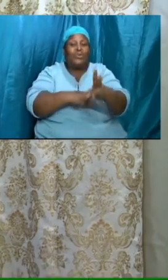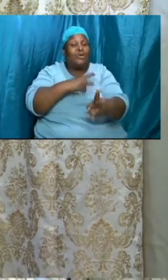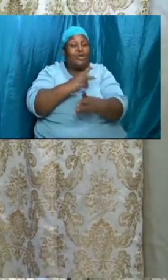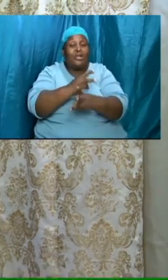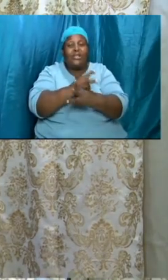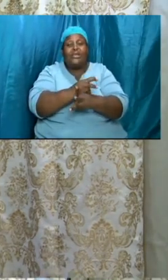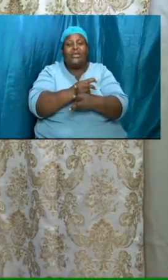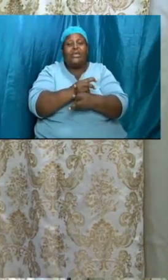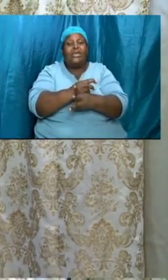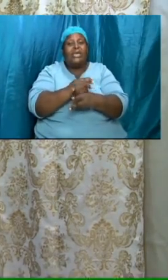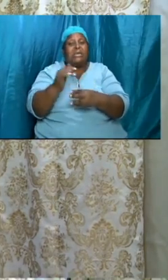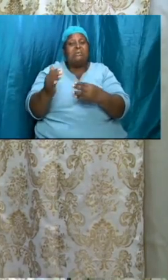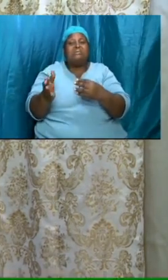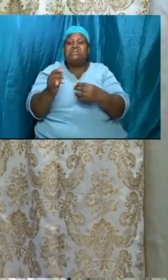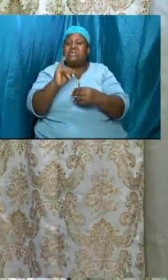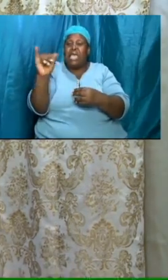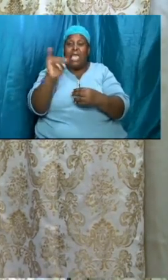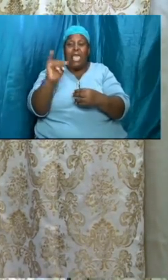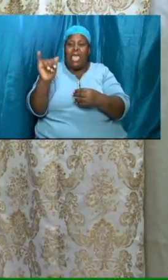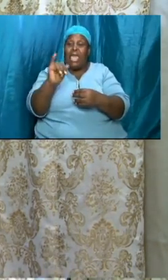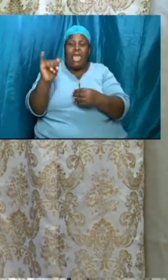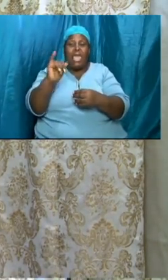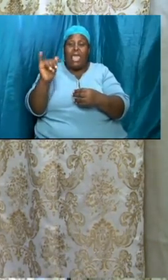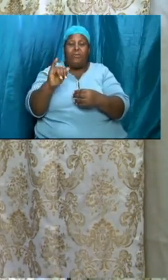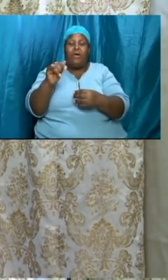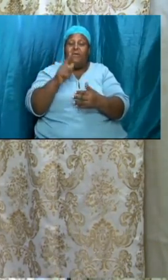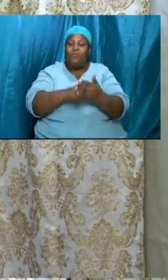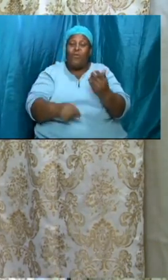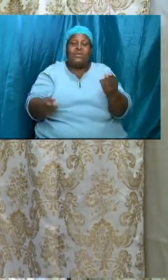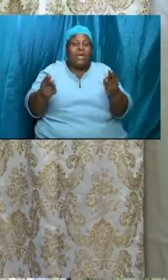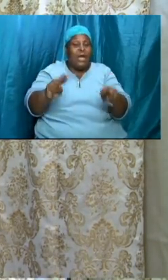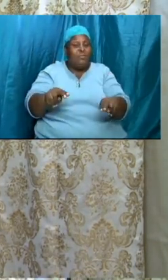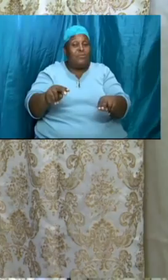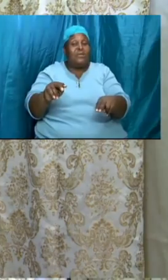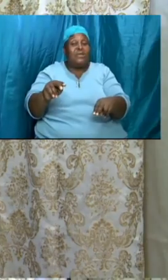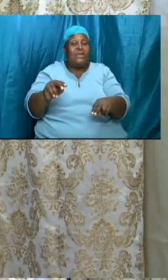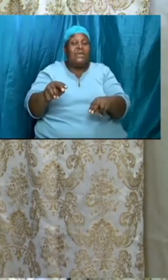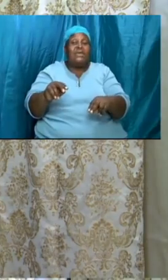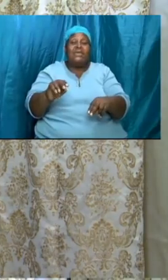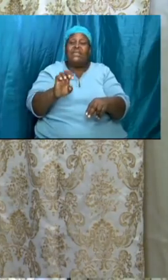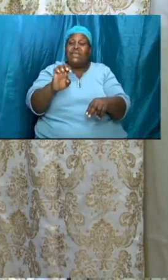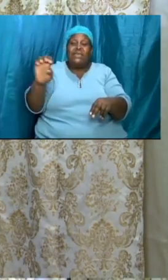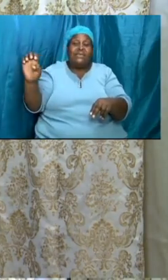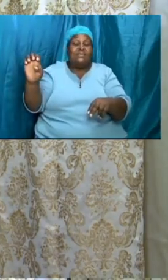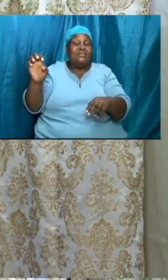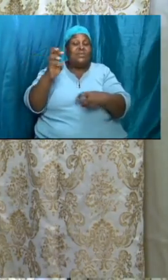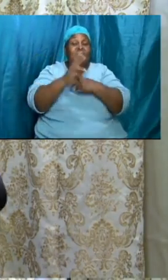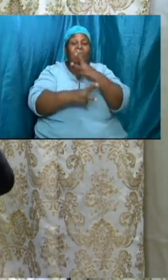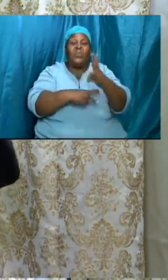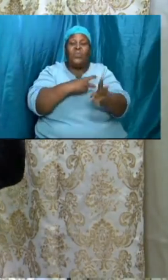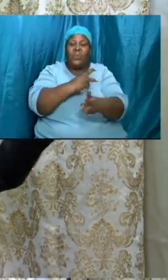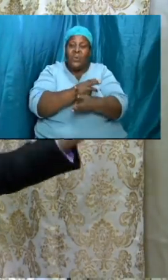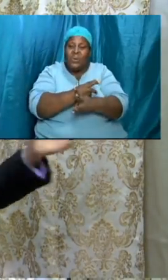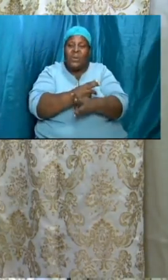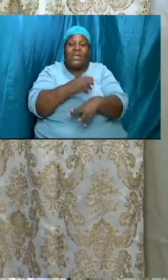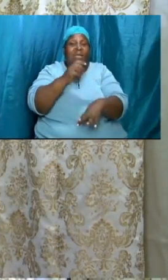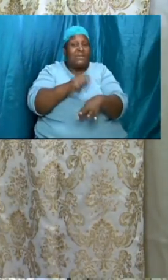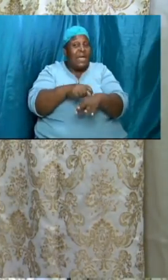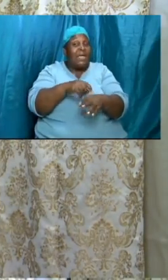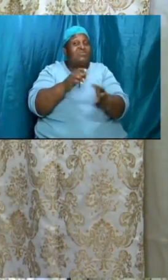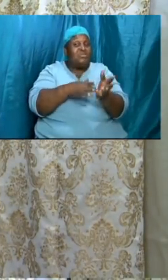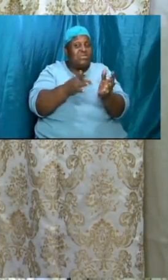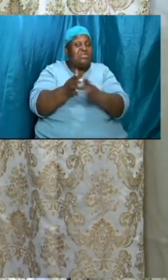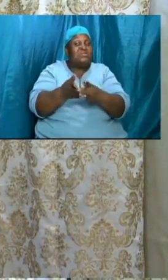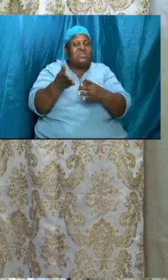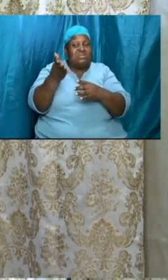very similar to what happens in the eastern world to the time when jesus was there and the time before jesus was